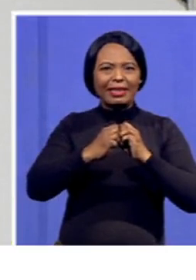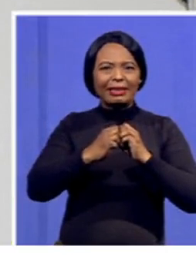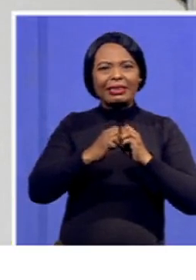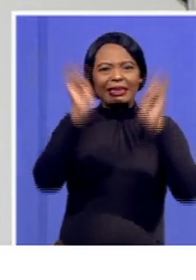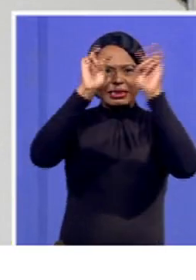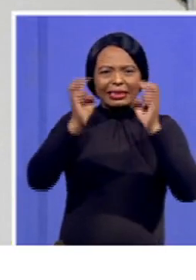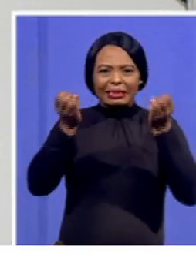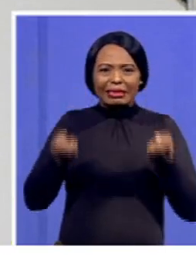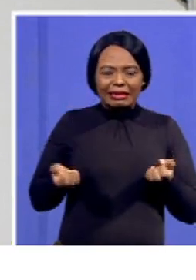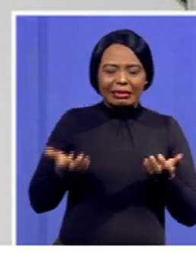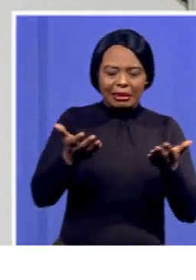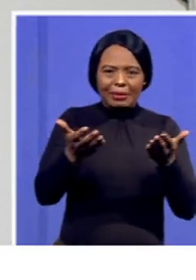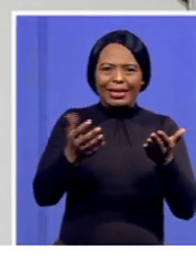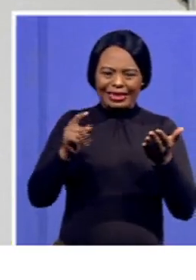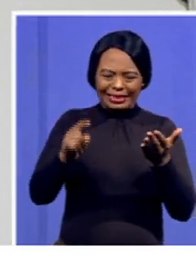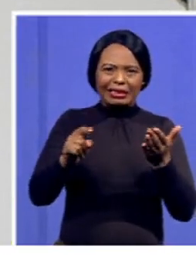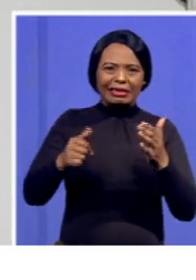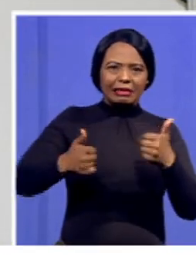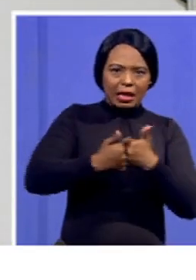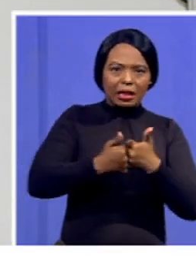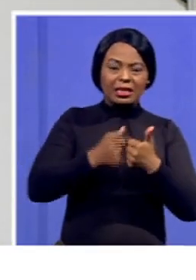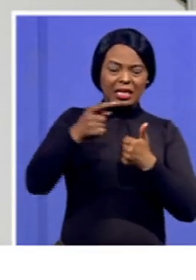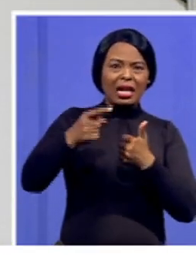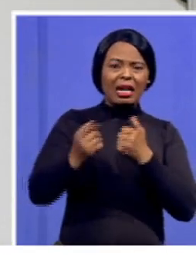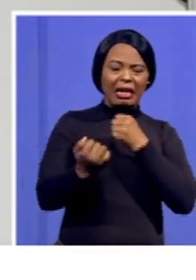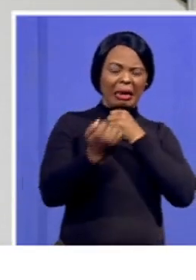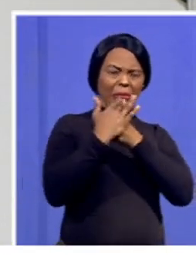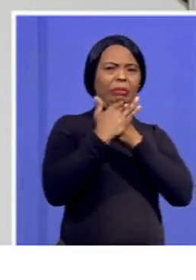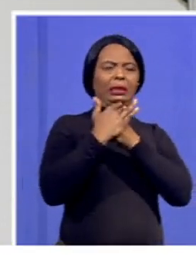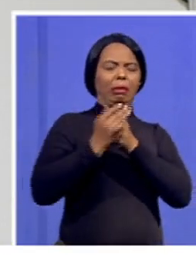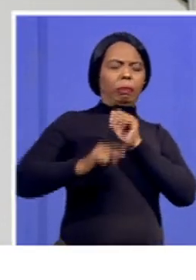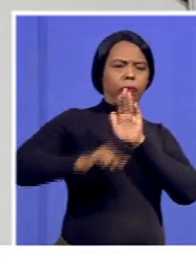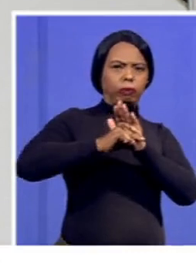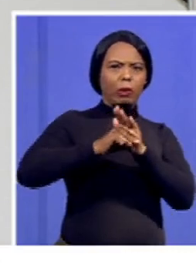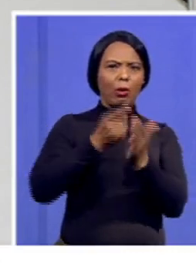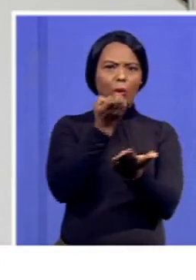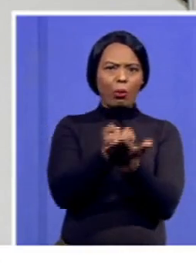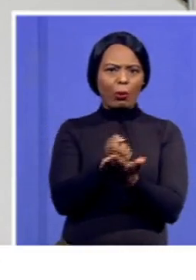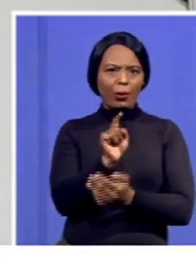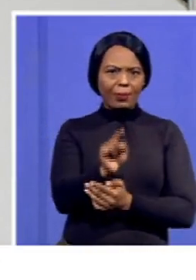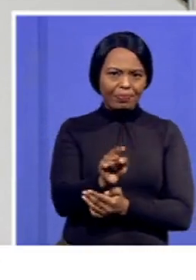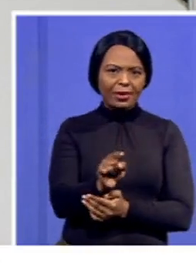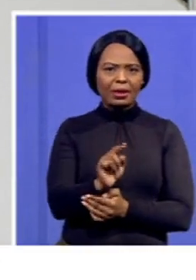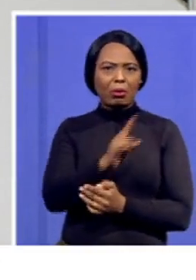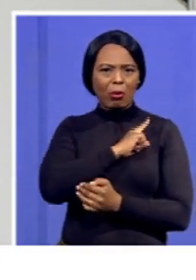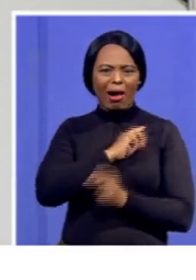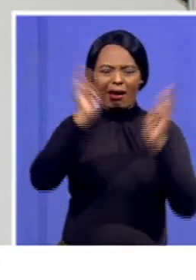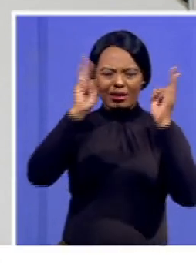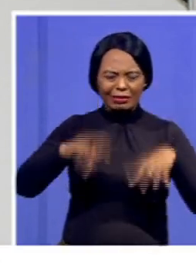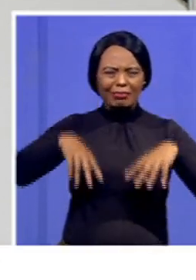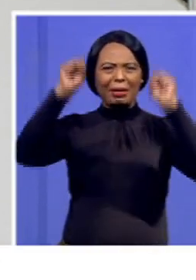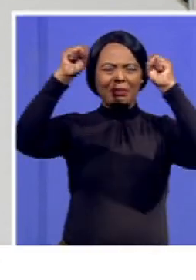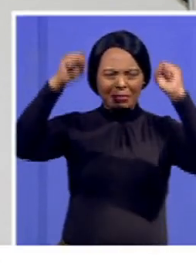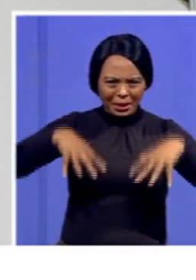has a negative impact on the economy. The matter of load shedding is Comrade, Mamoulouk has already alluded.